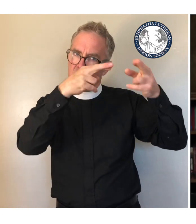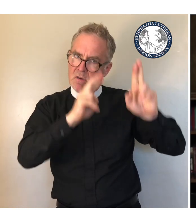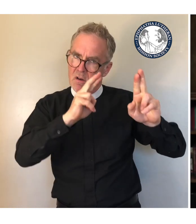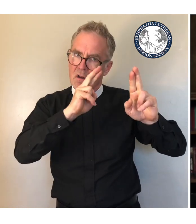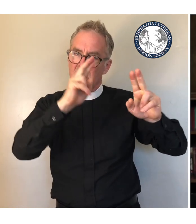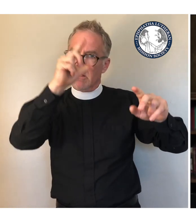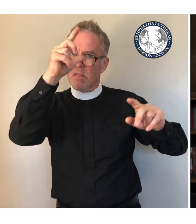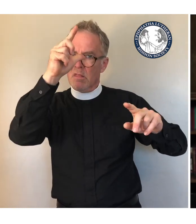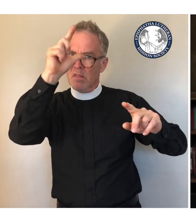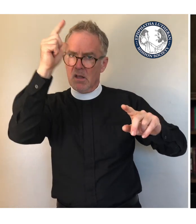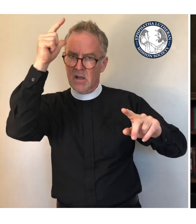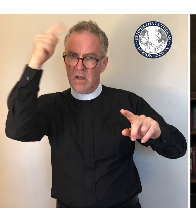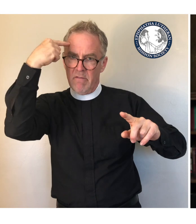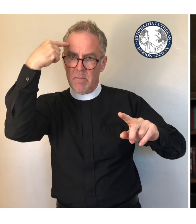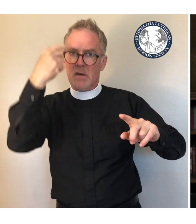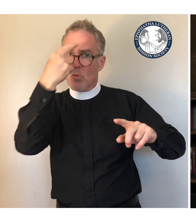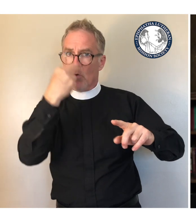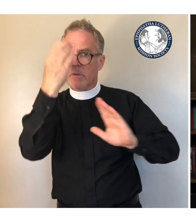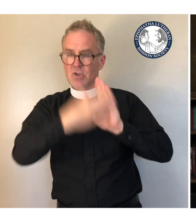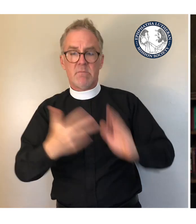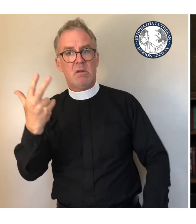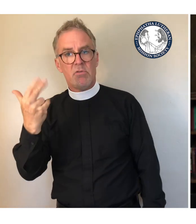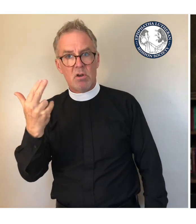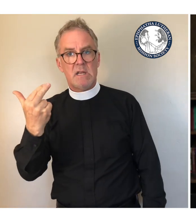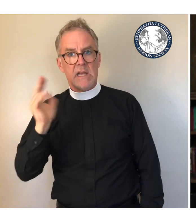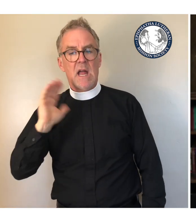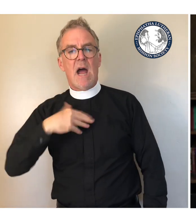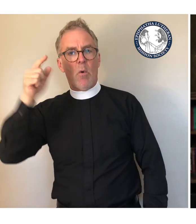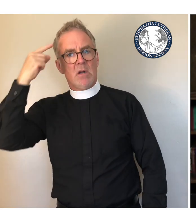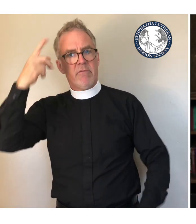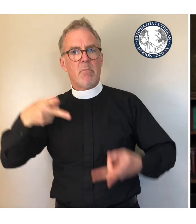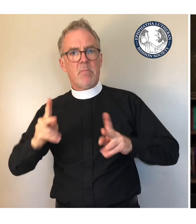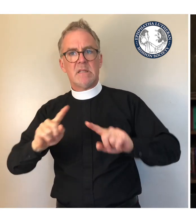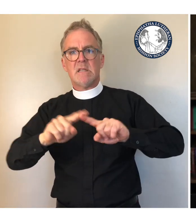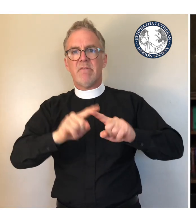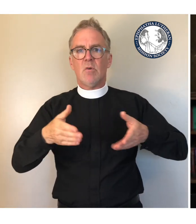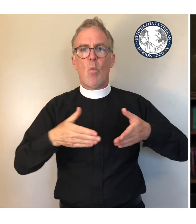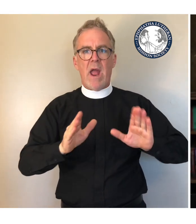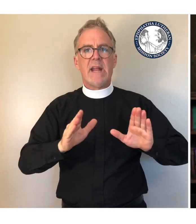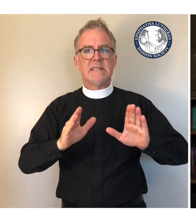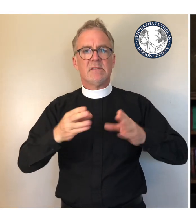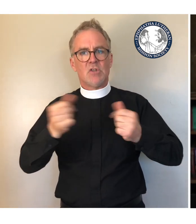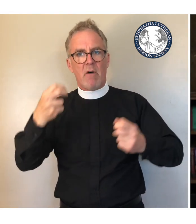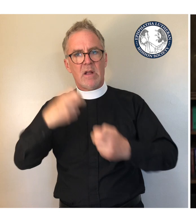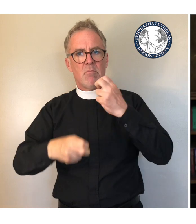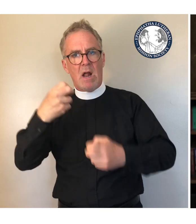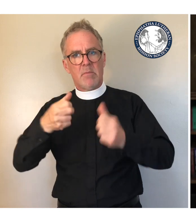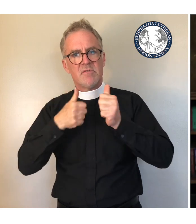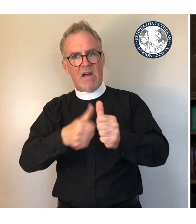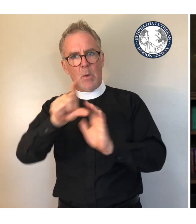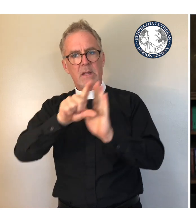Our government allows legal and other forms of redress. As Christians, congregations, and districts,